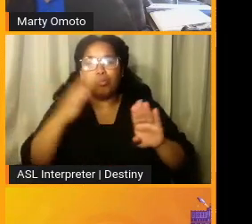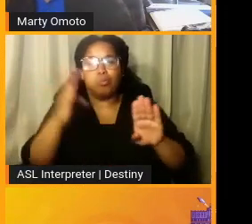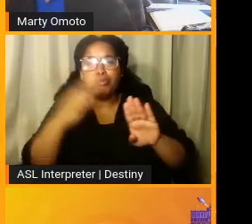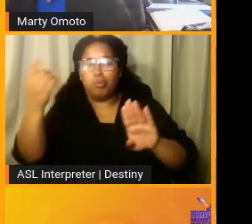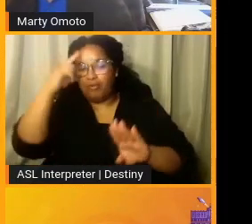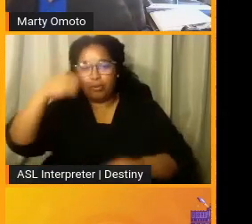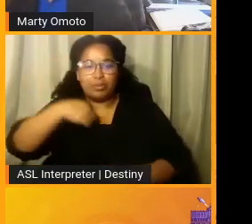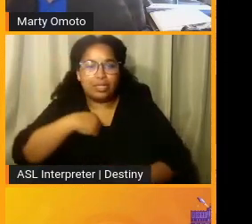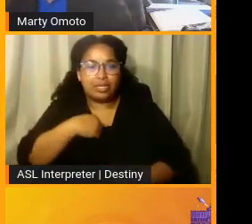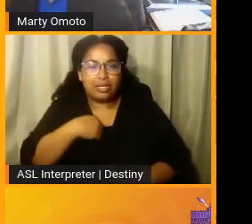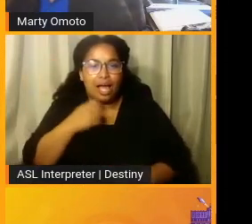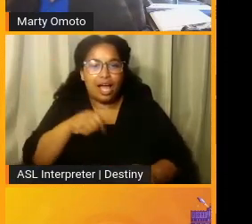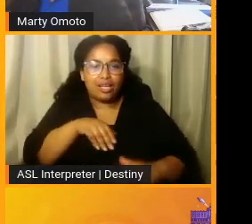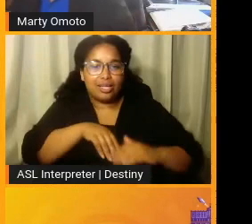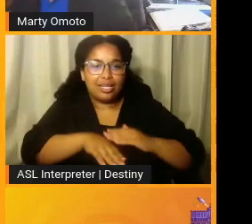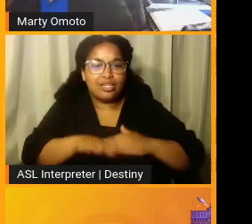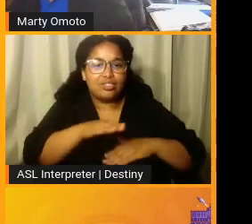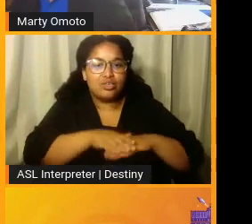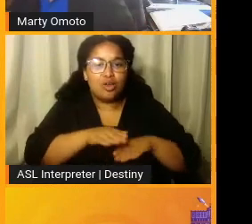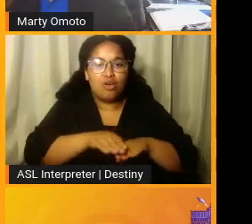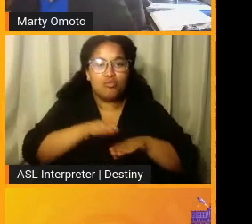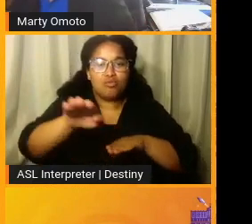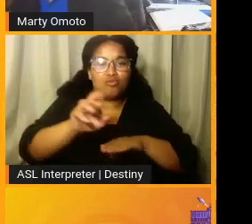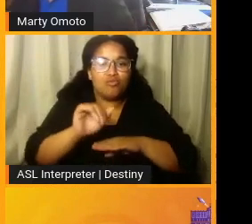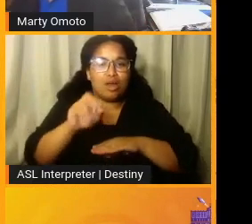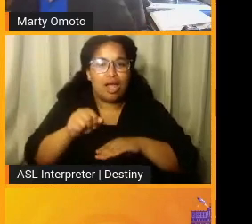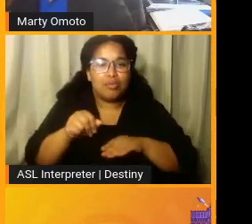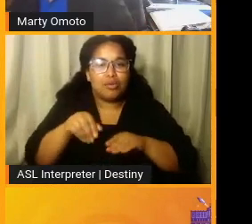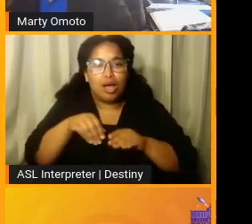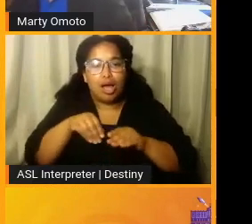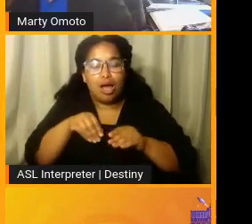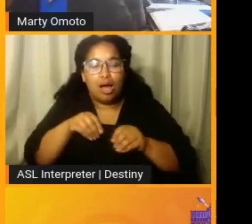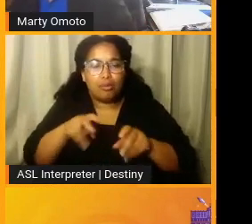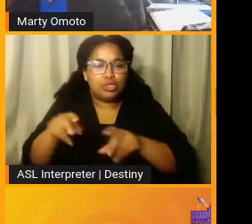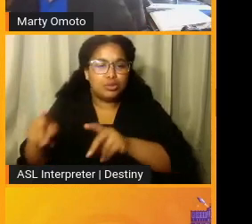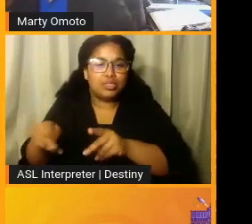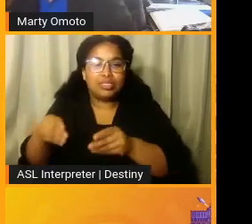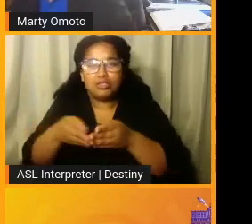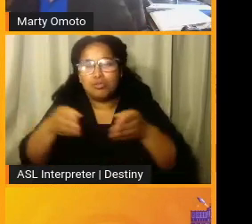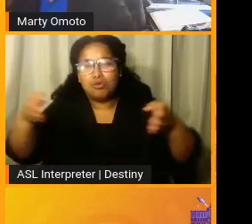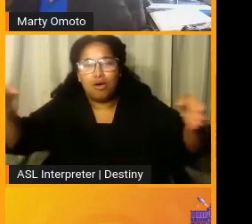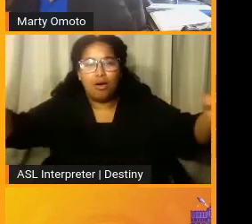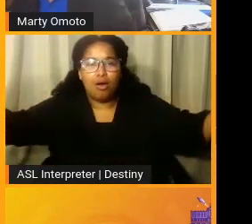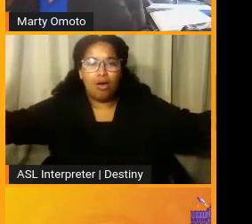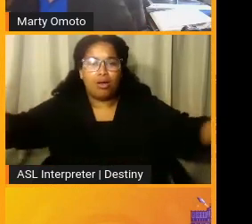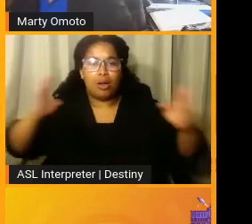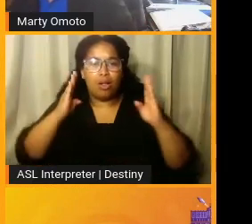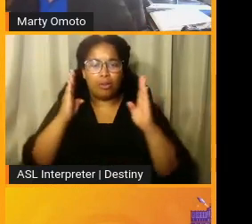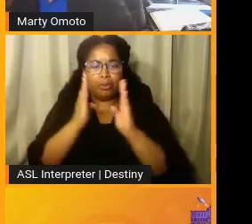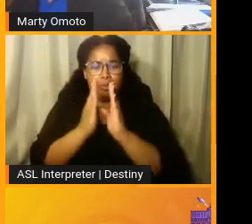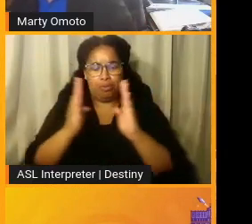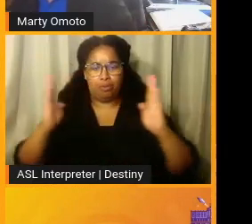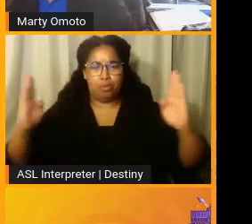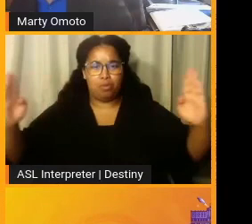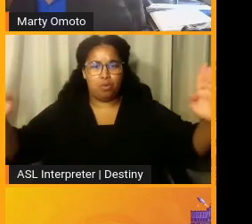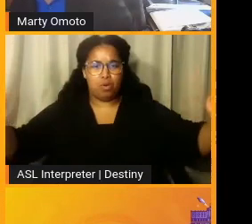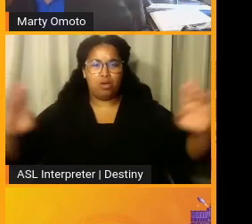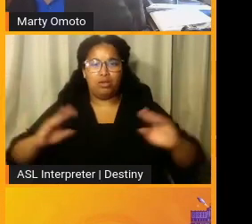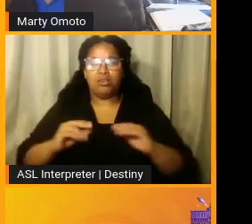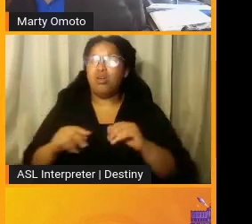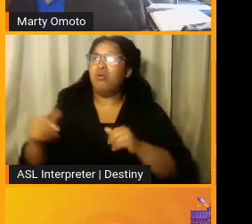which I could enter on ramped opportunities into broad hallways that no longer held the tyranny of upstairs,